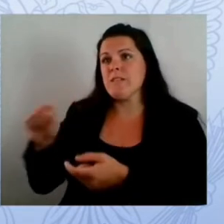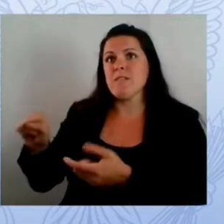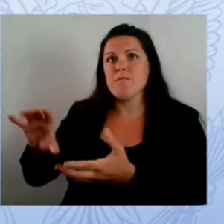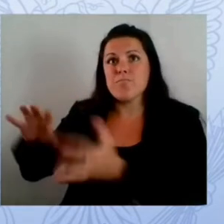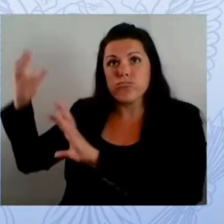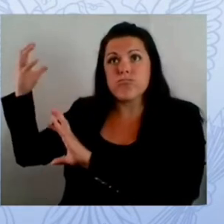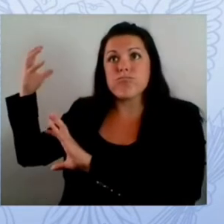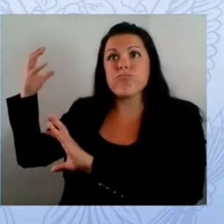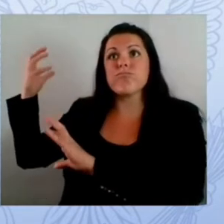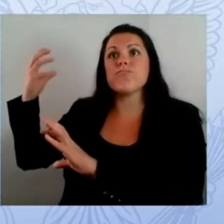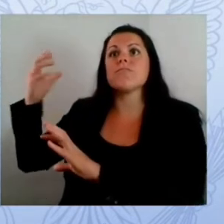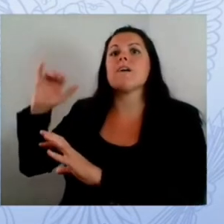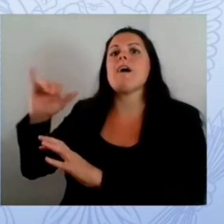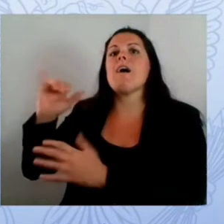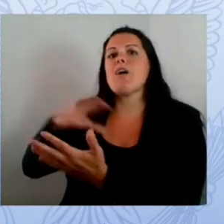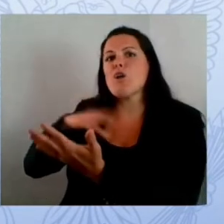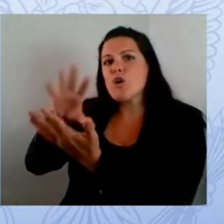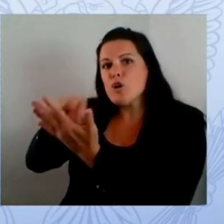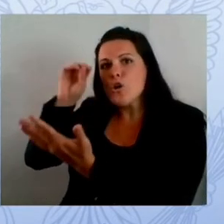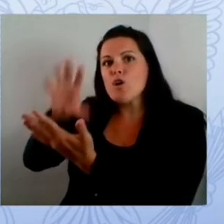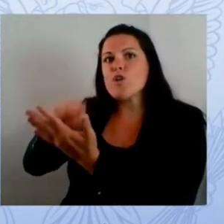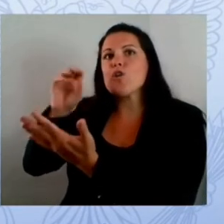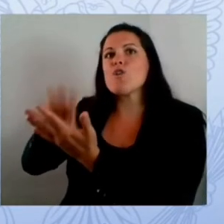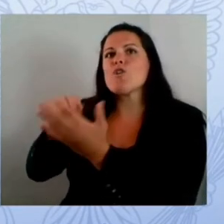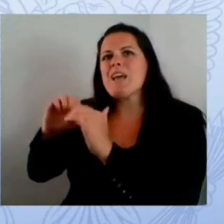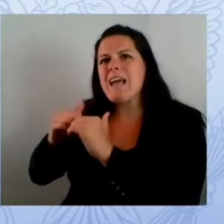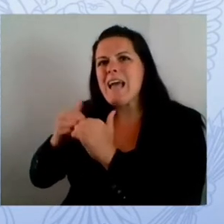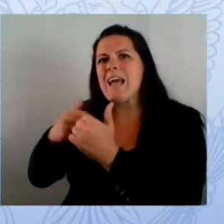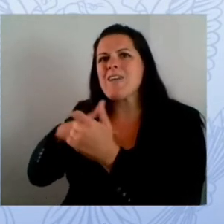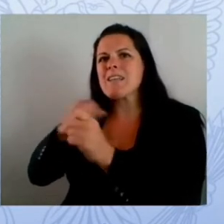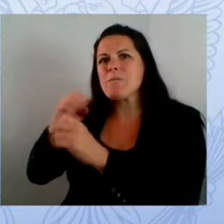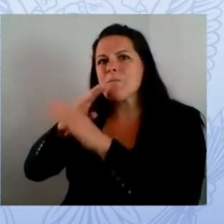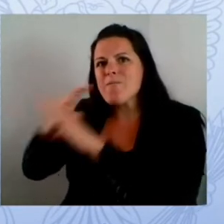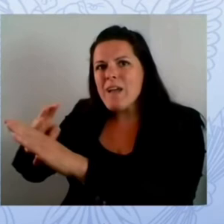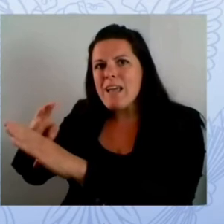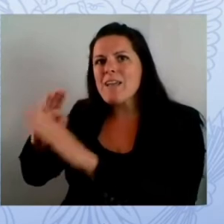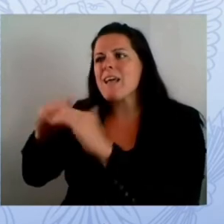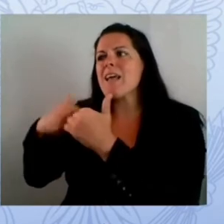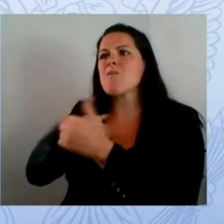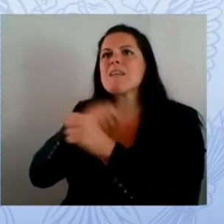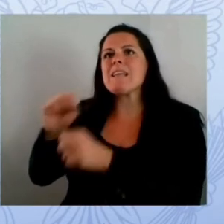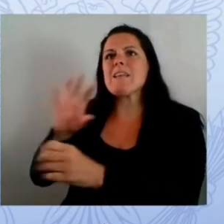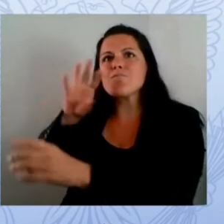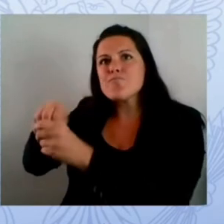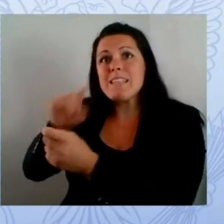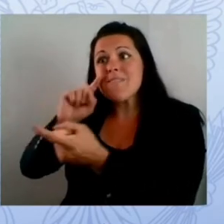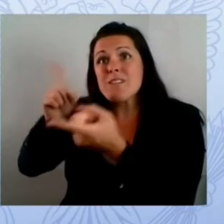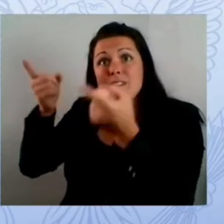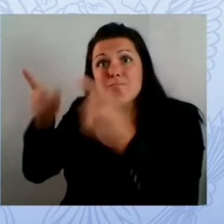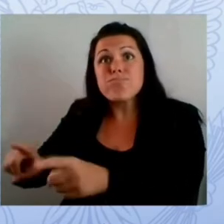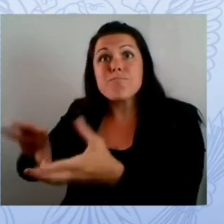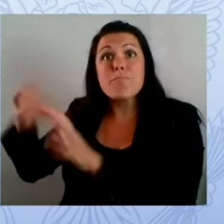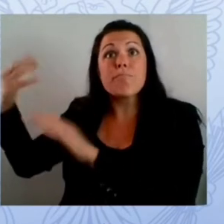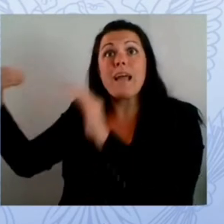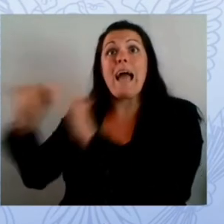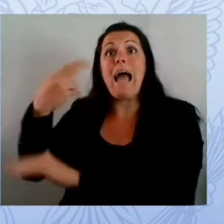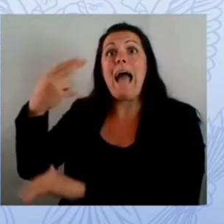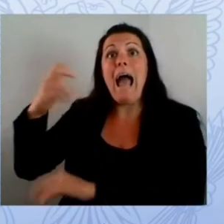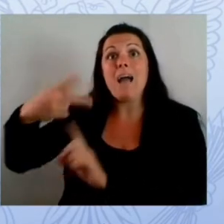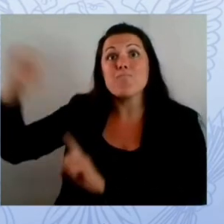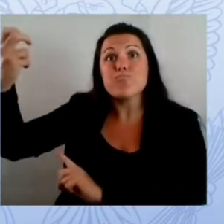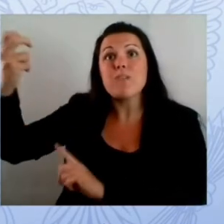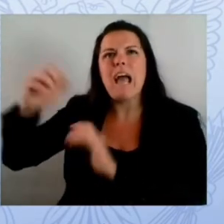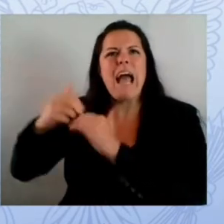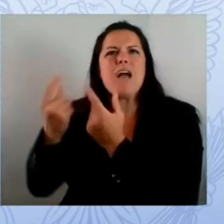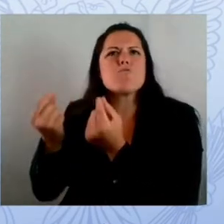response to a significant instance resources both funds and people and you heard about new commitments from both government and the private sector